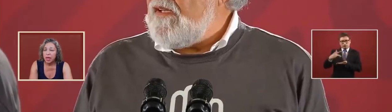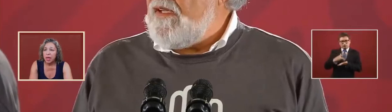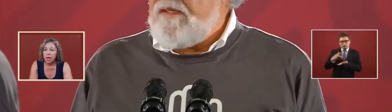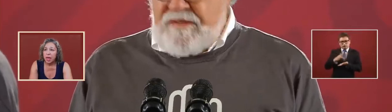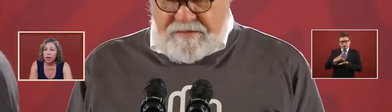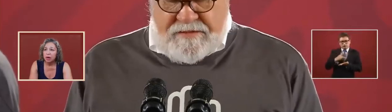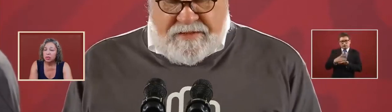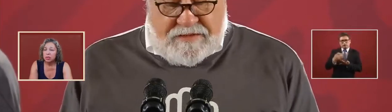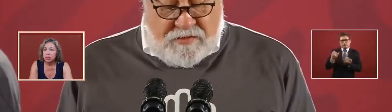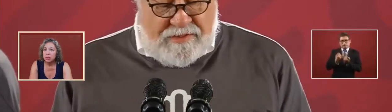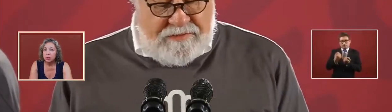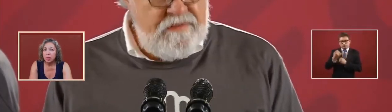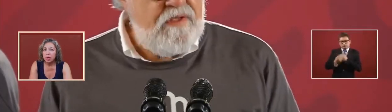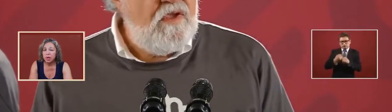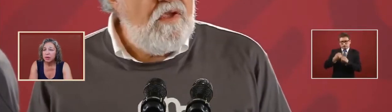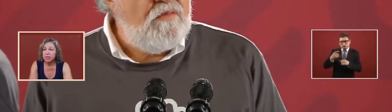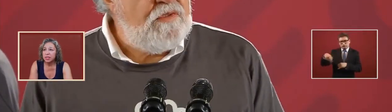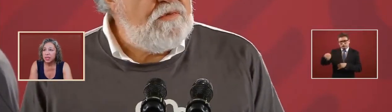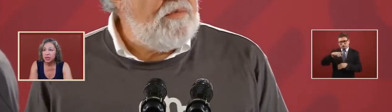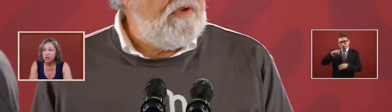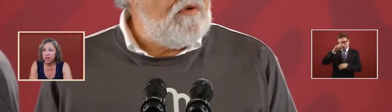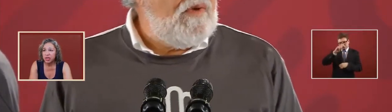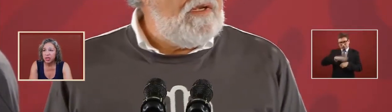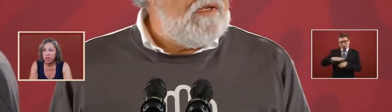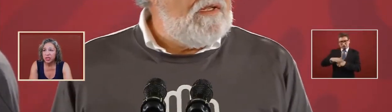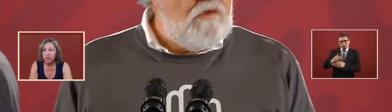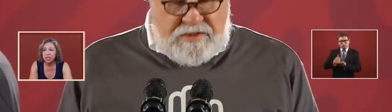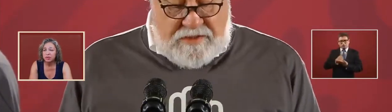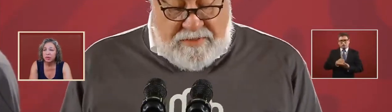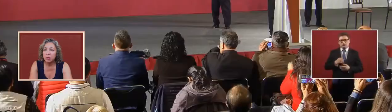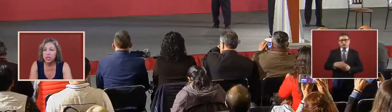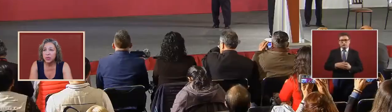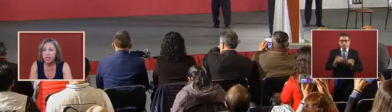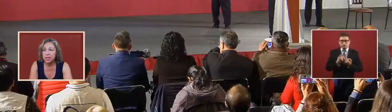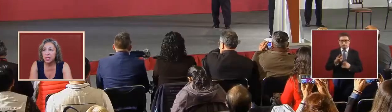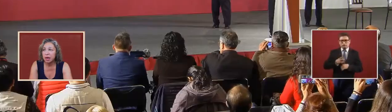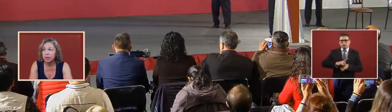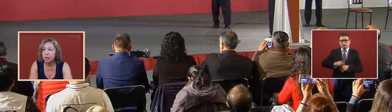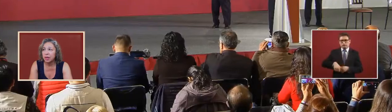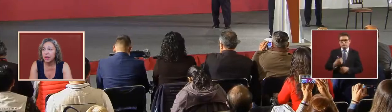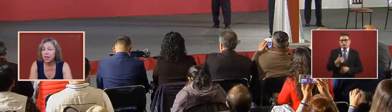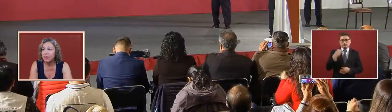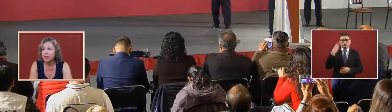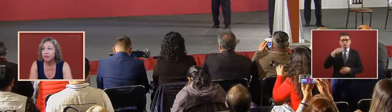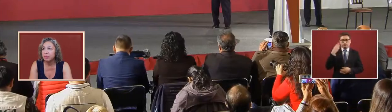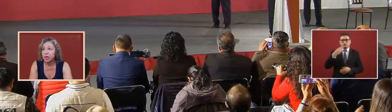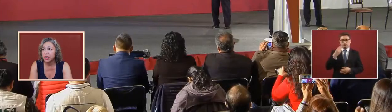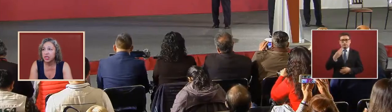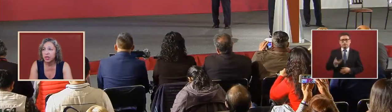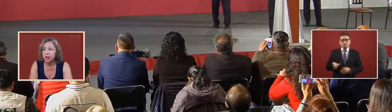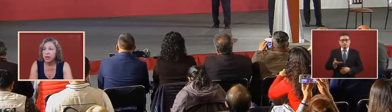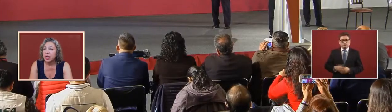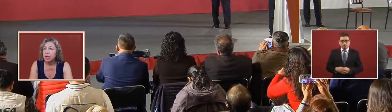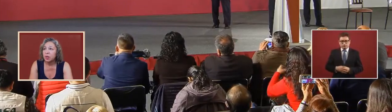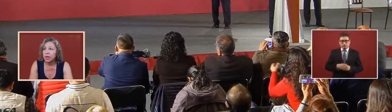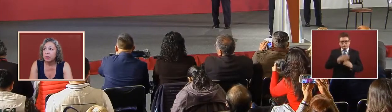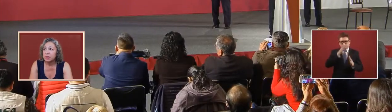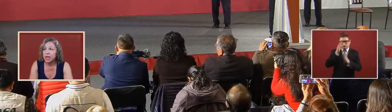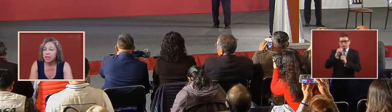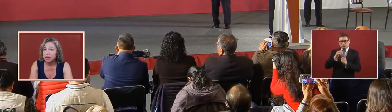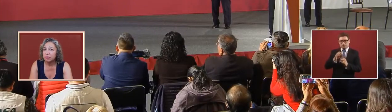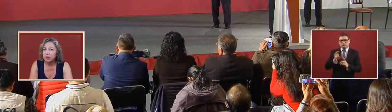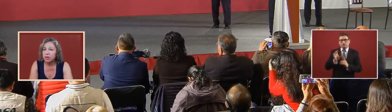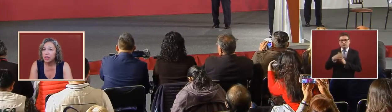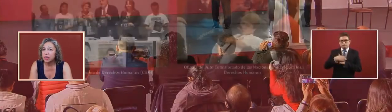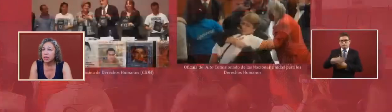and also support of these international agencies for which reason on the 11th of march we